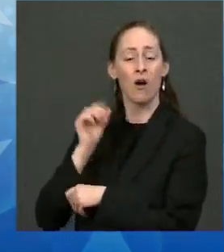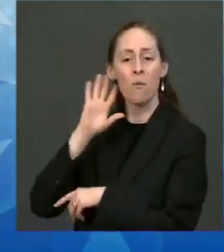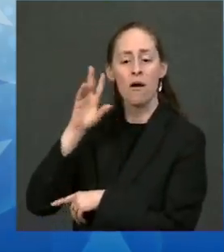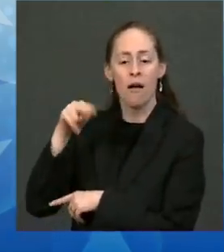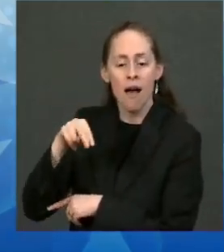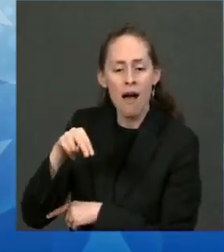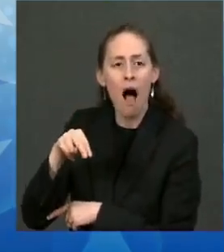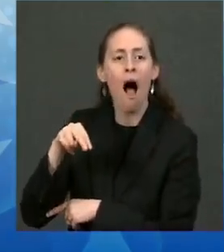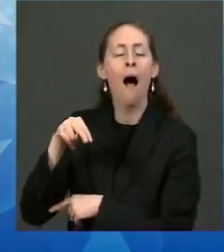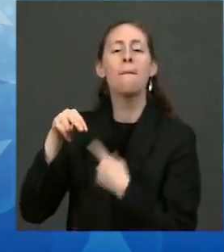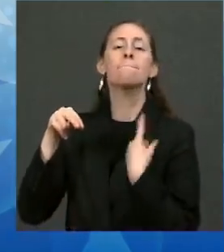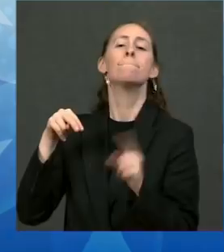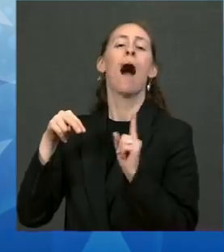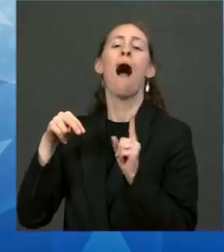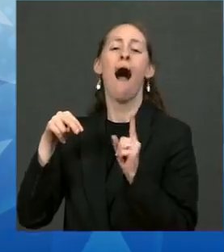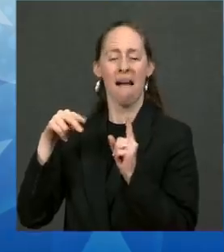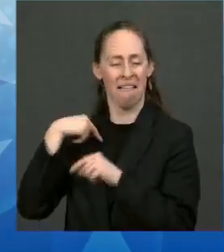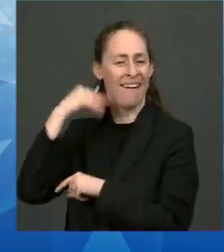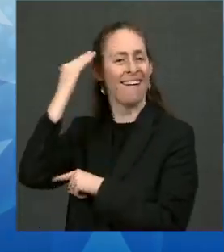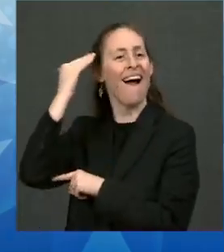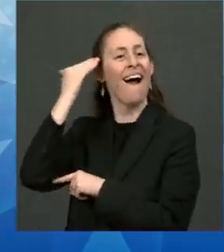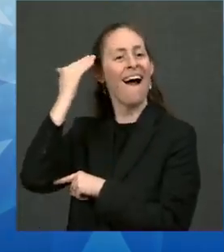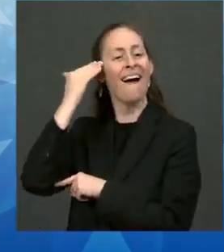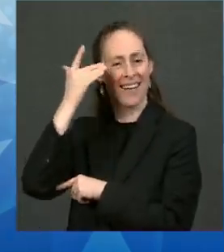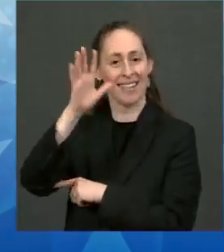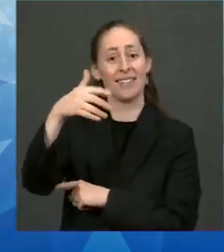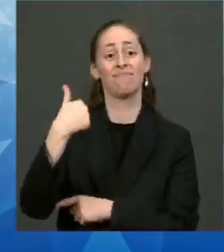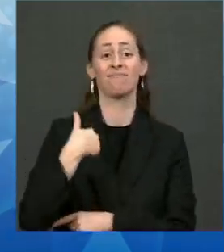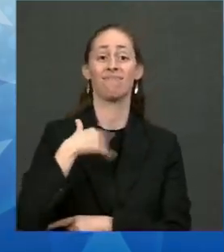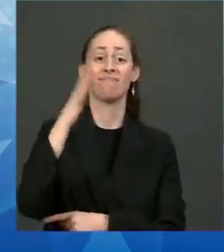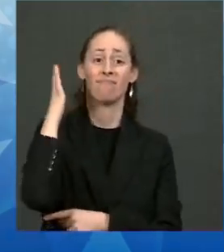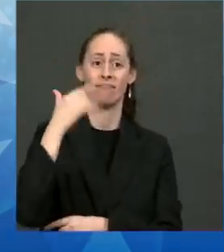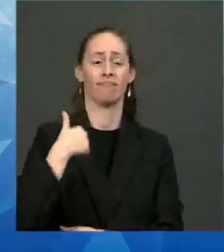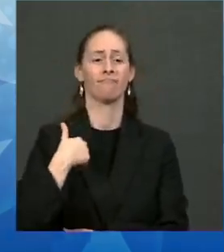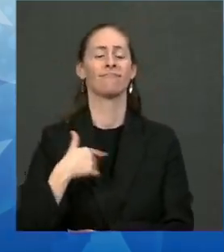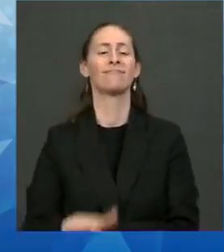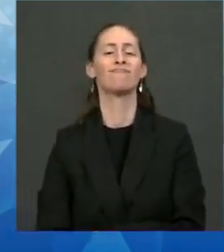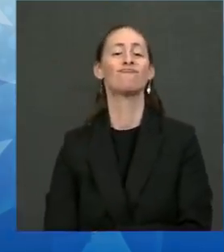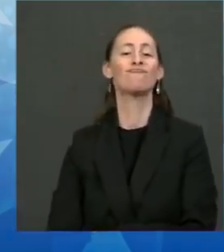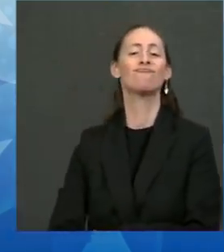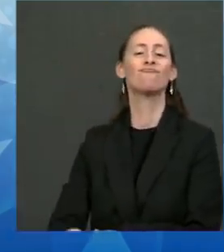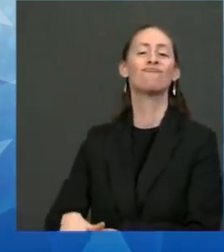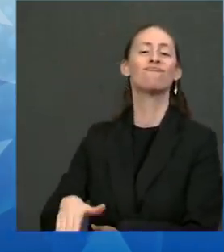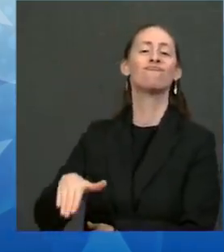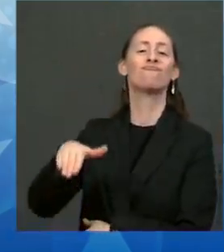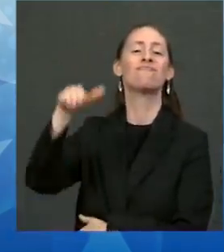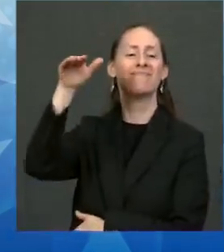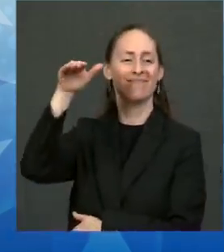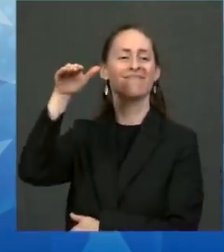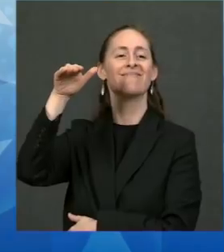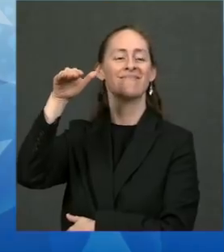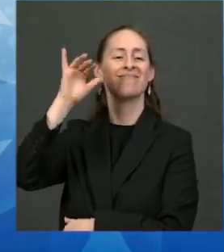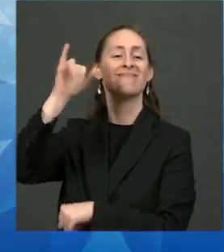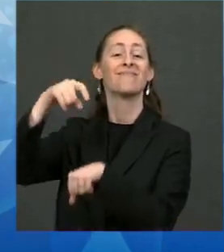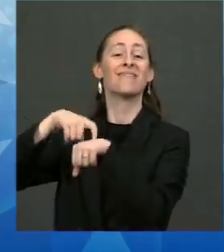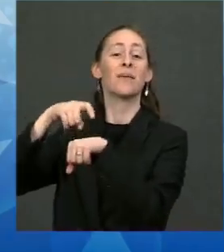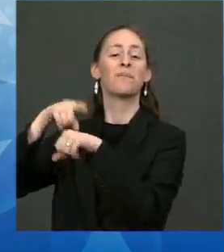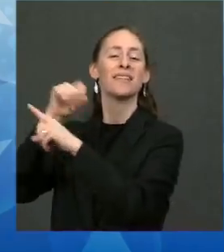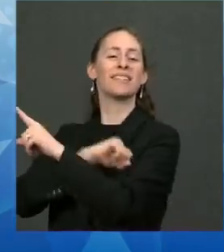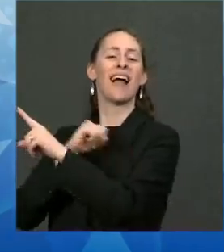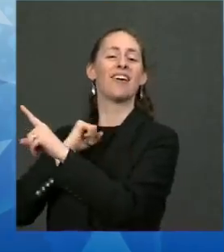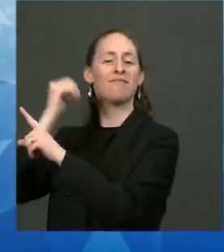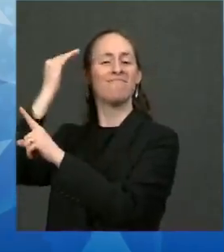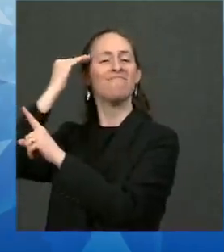I was raised by Danny Inouye in the United States Senate. And to President Fawn Sharp